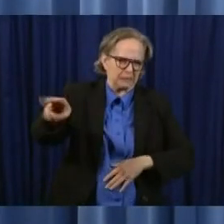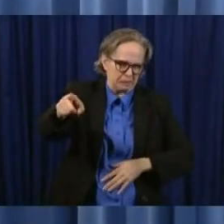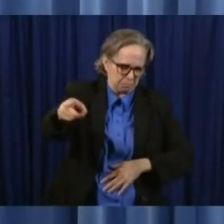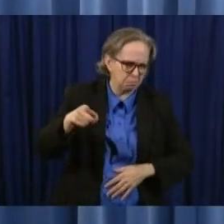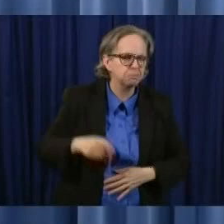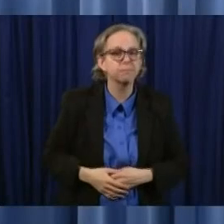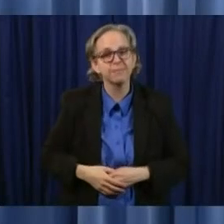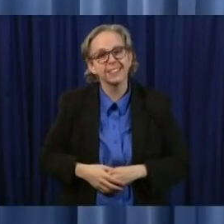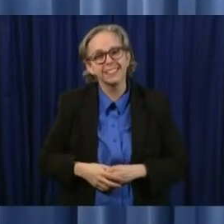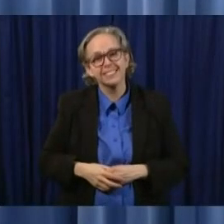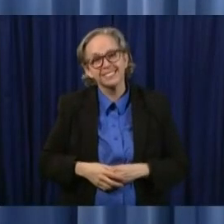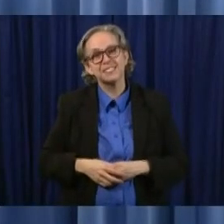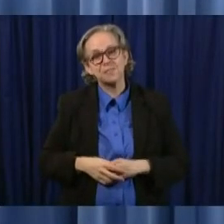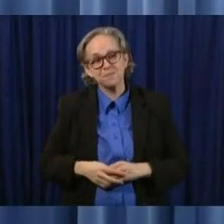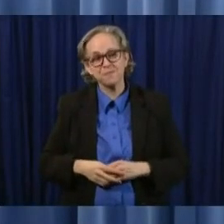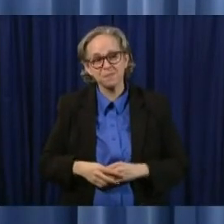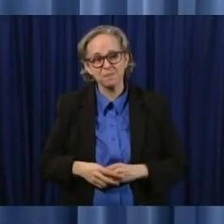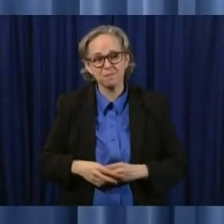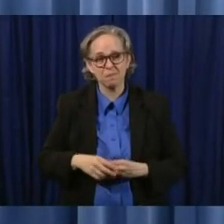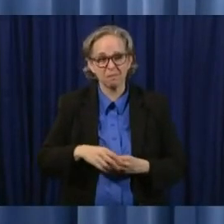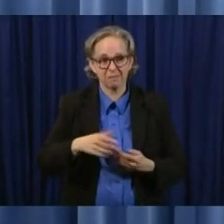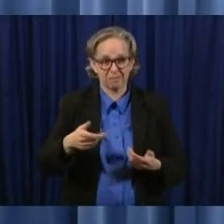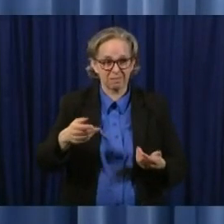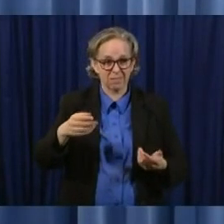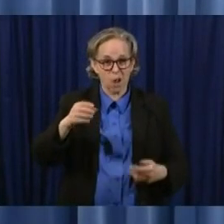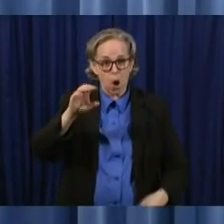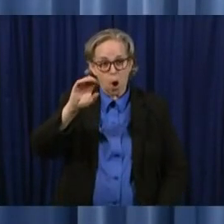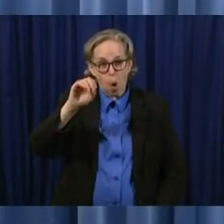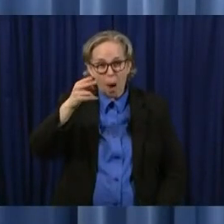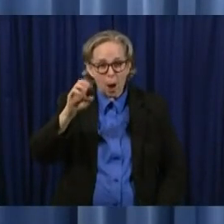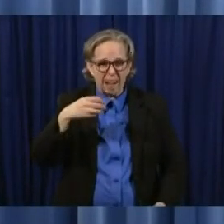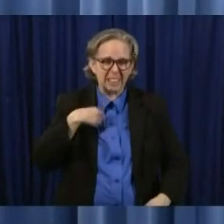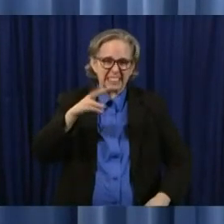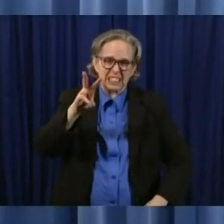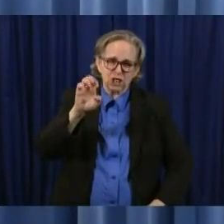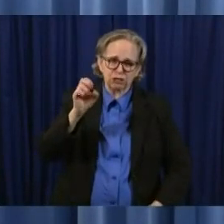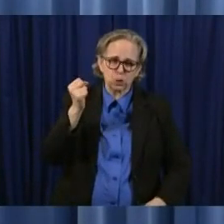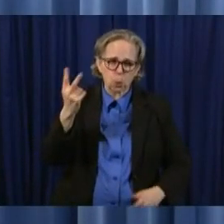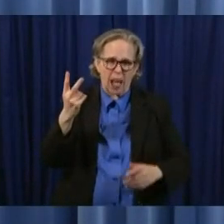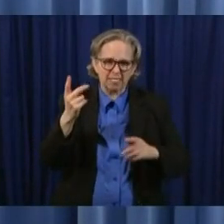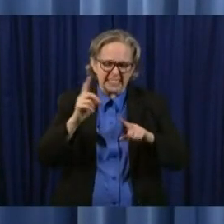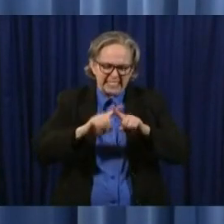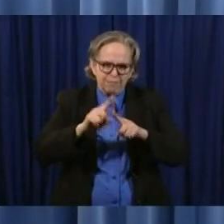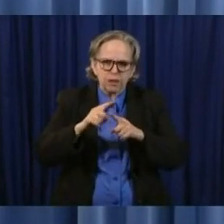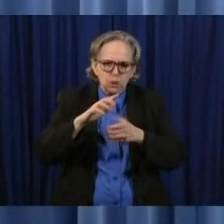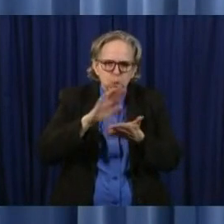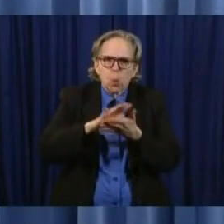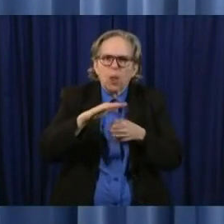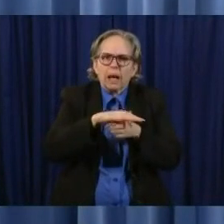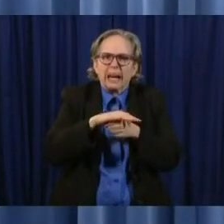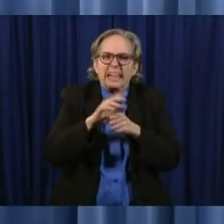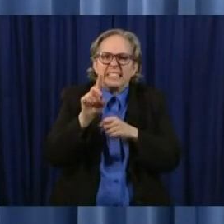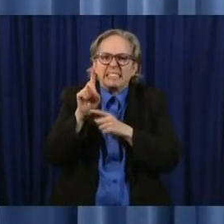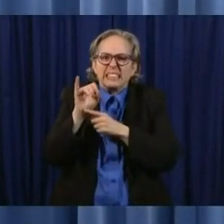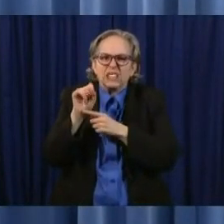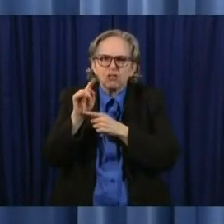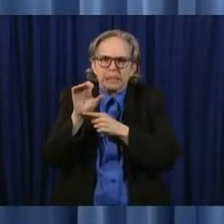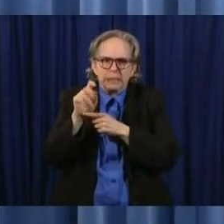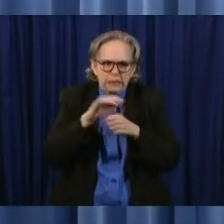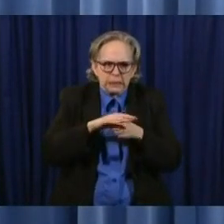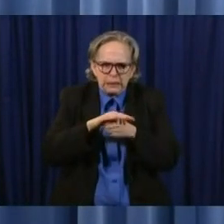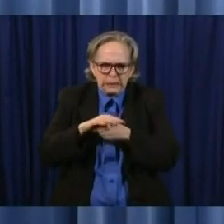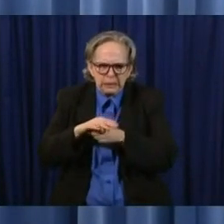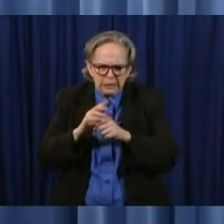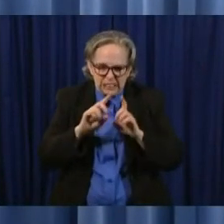Ohio has 612 school districts each school district needs to work with their